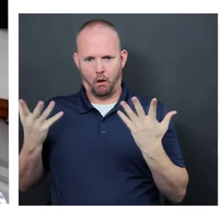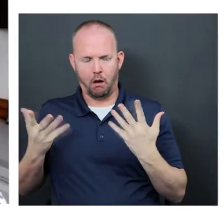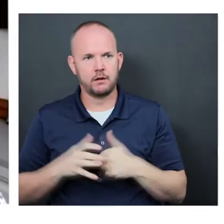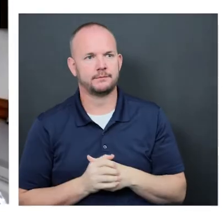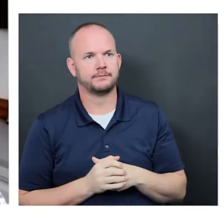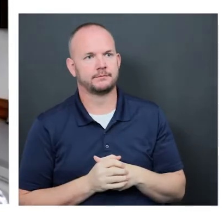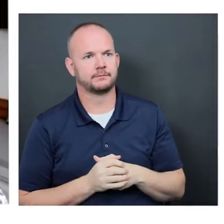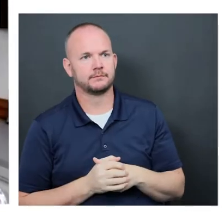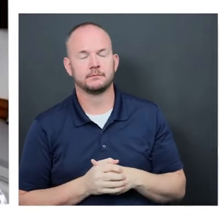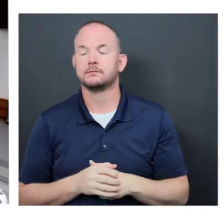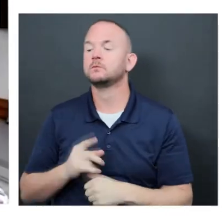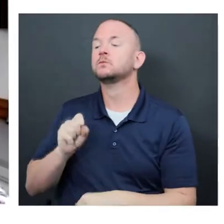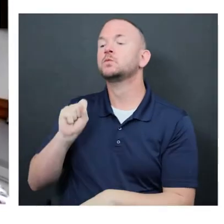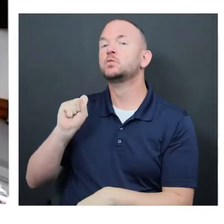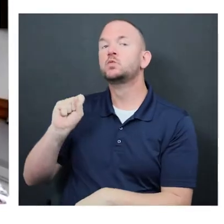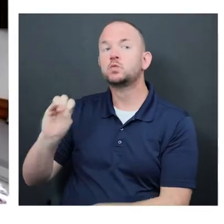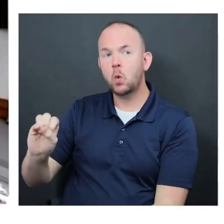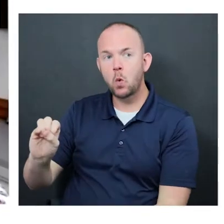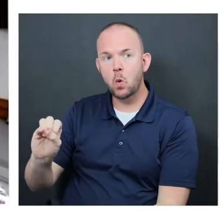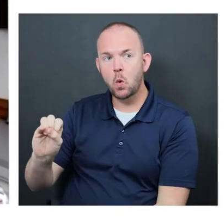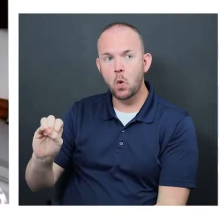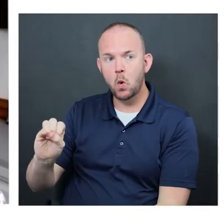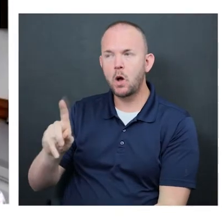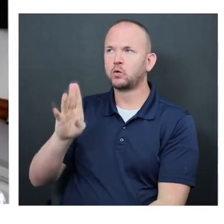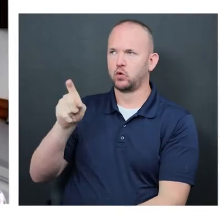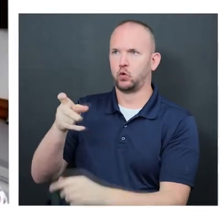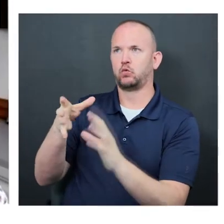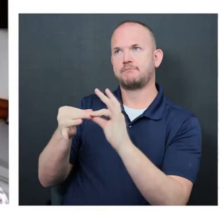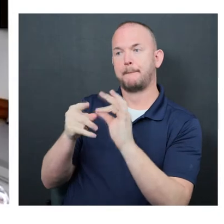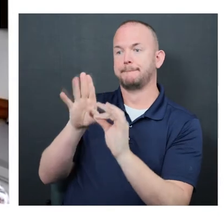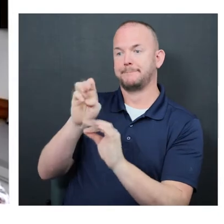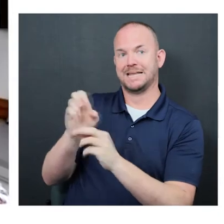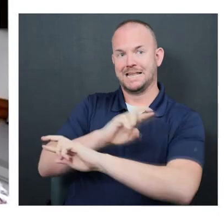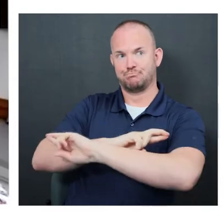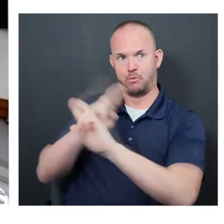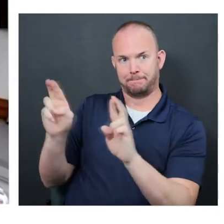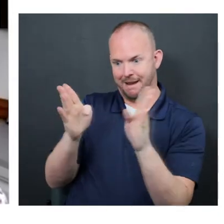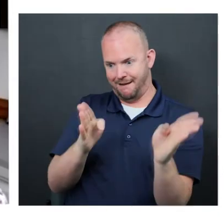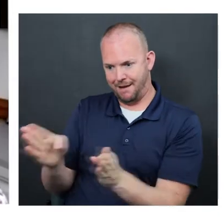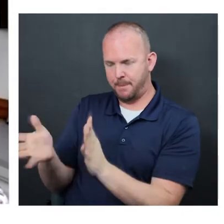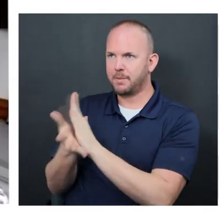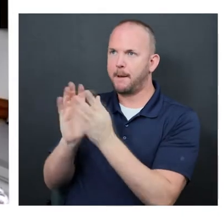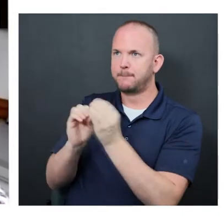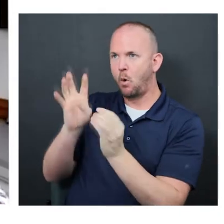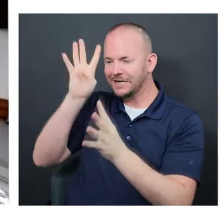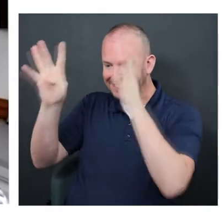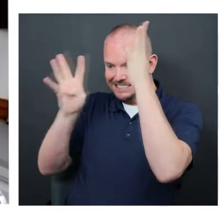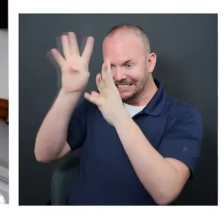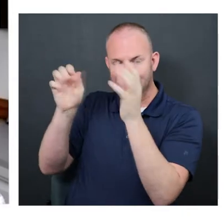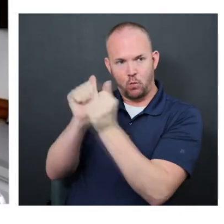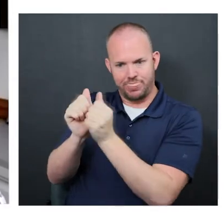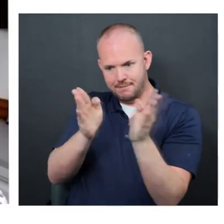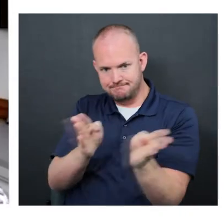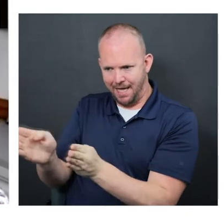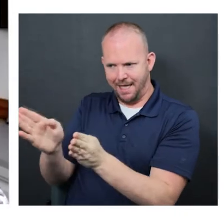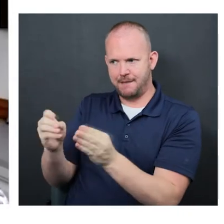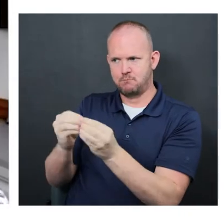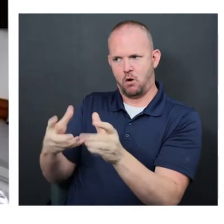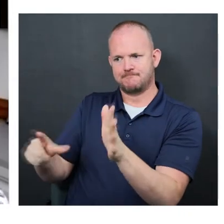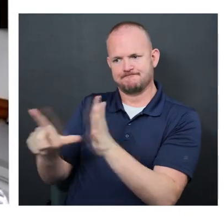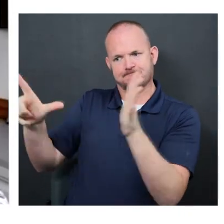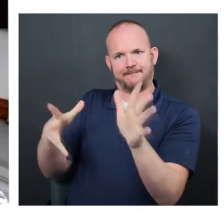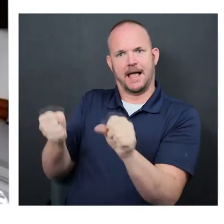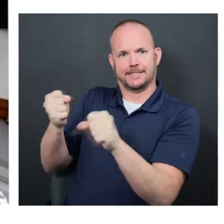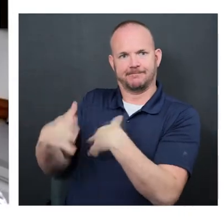So being prepared, but I understand that you still had to come up with some creative new solutions on the spot